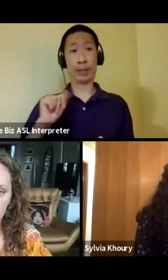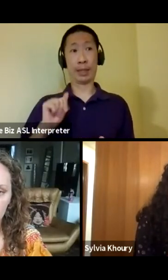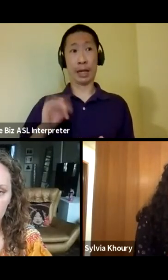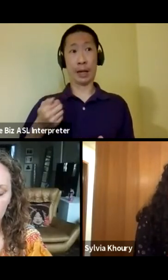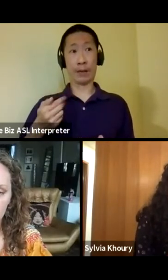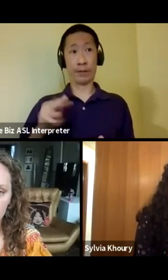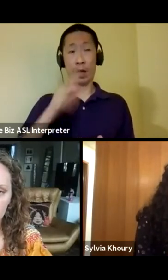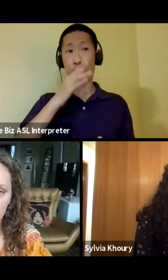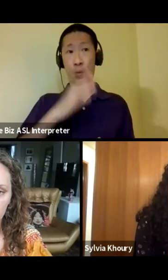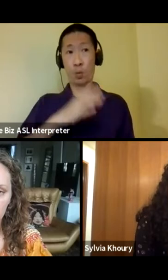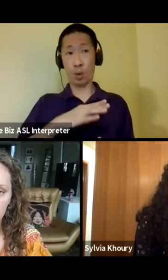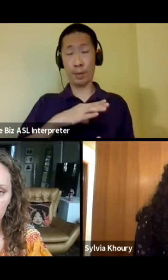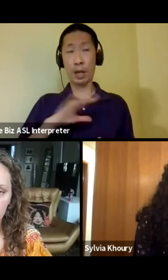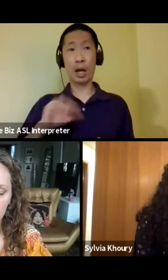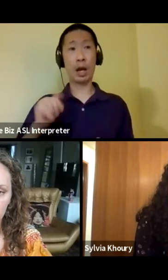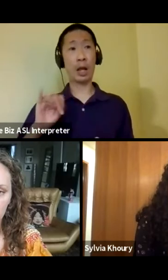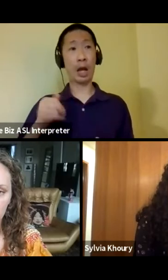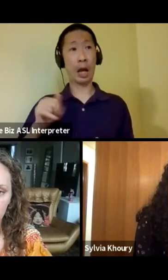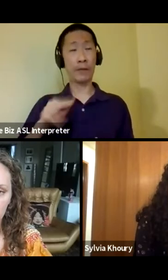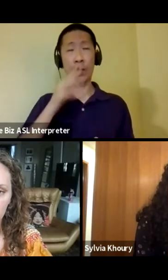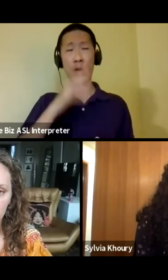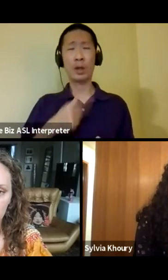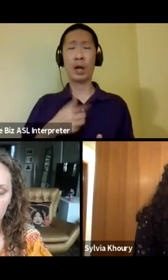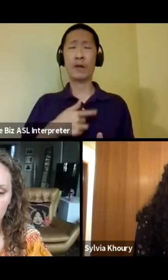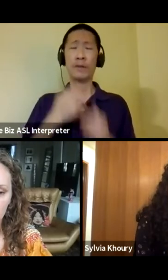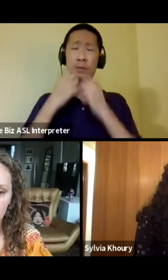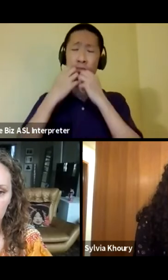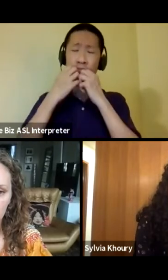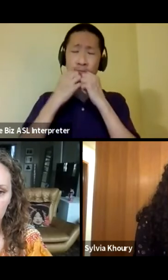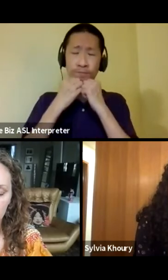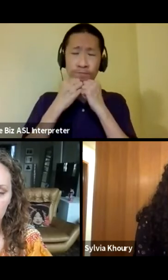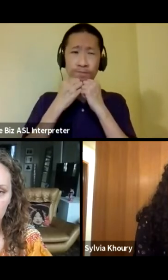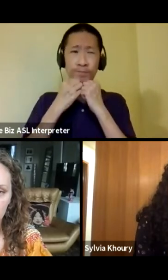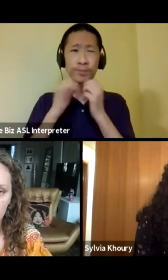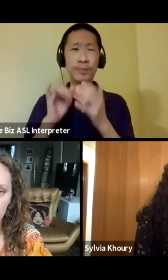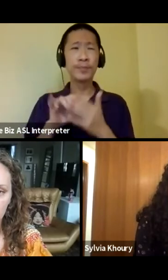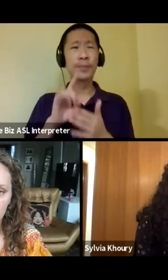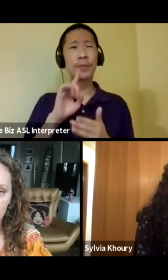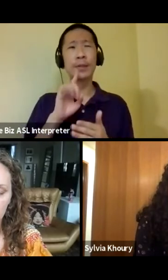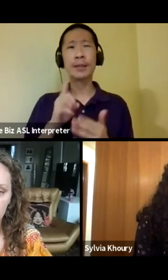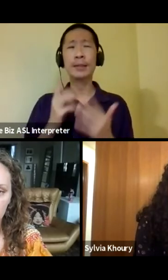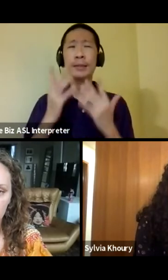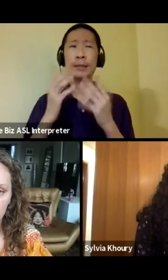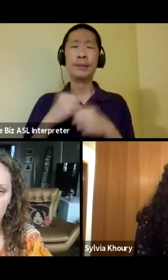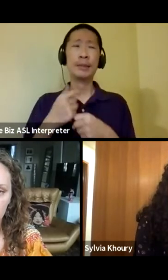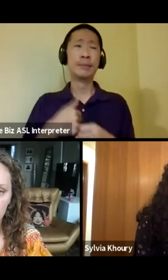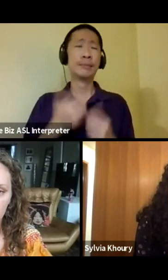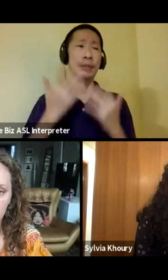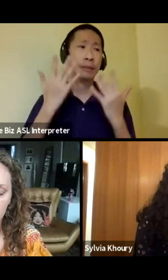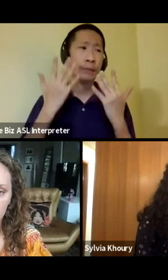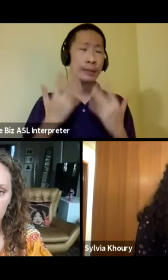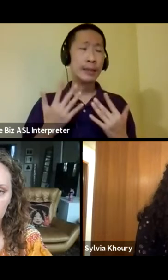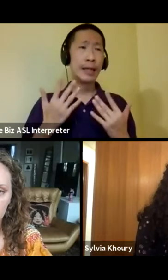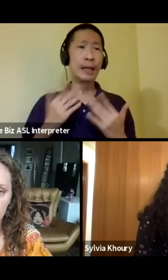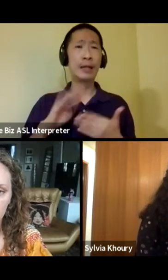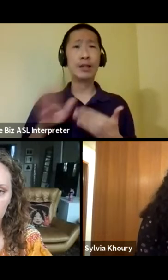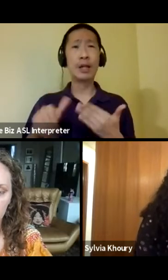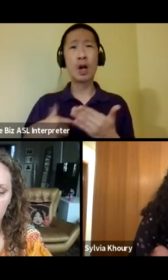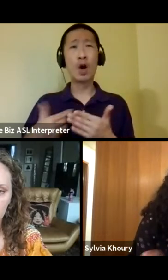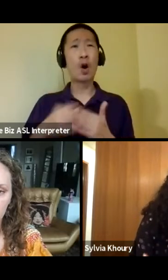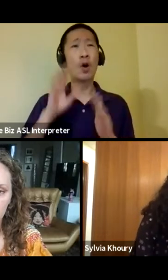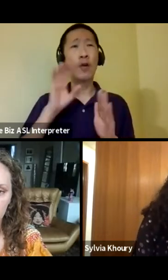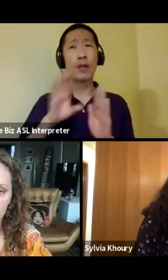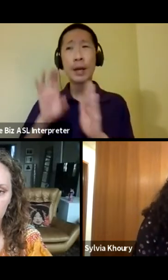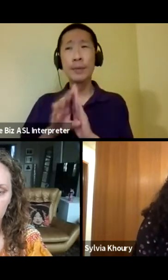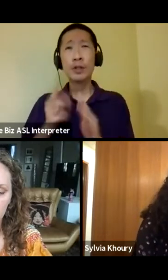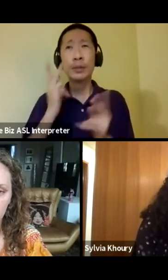other Afghan women are very near and dear to my heart. And it just, it saddens me that all the imagery we see of